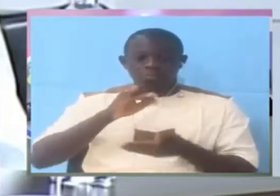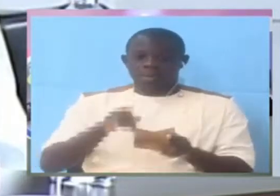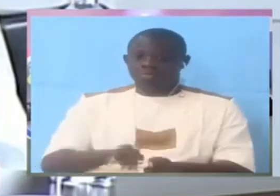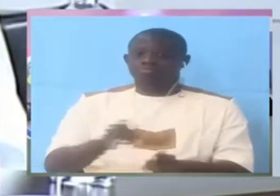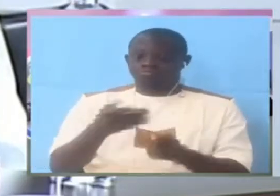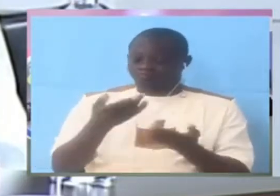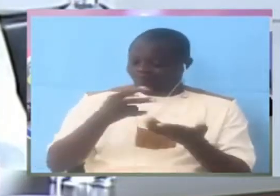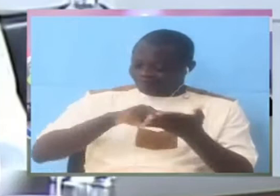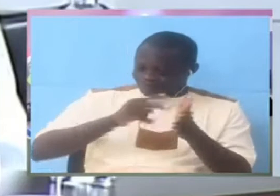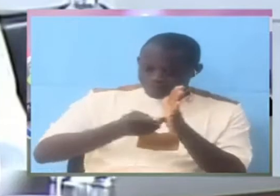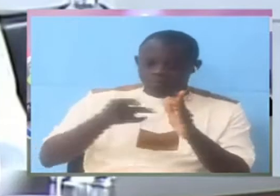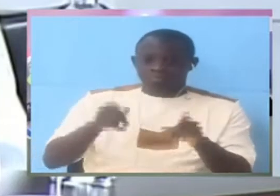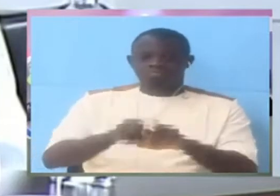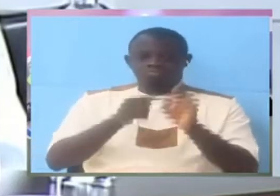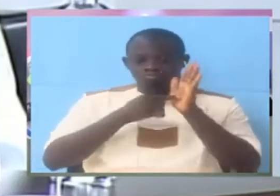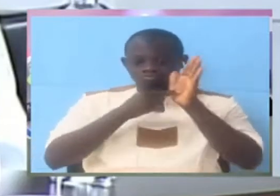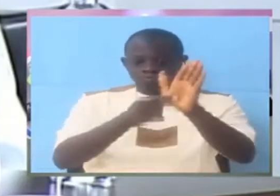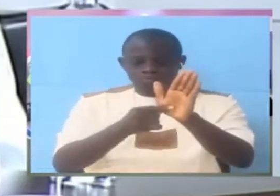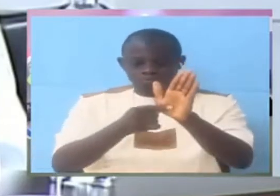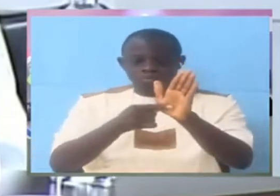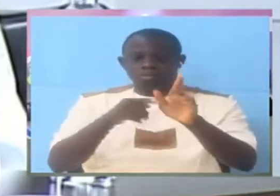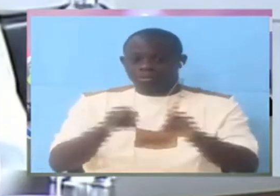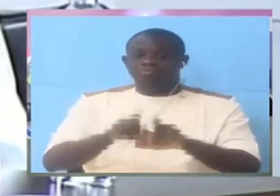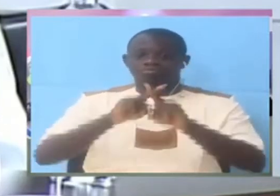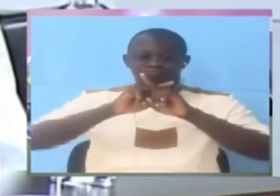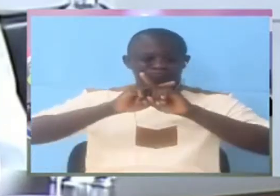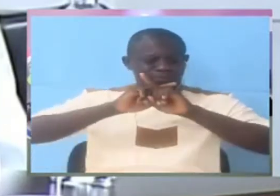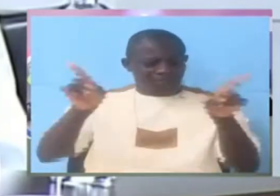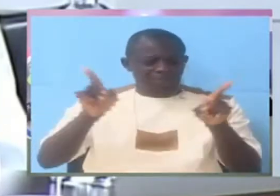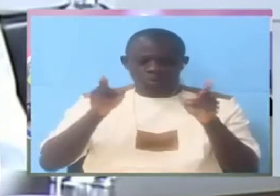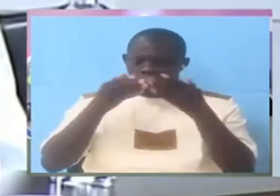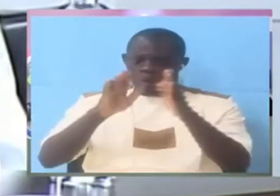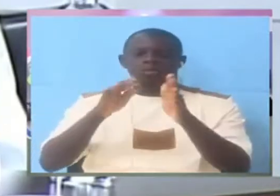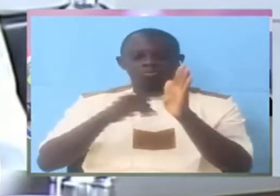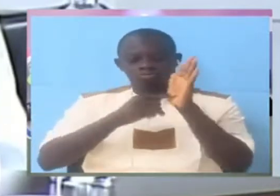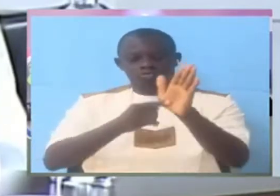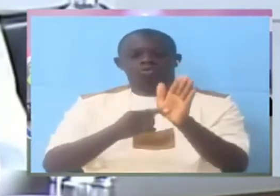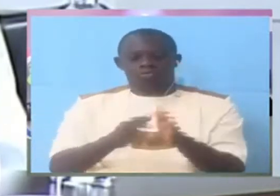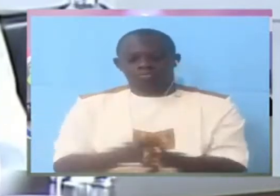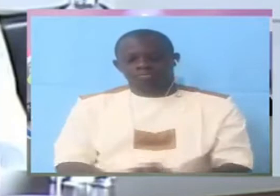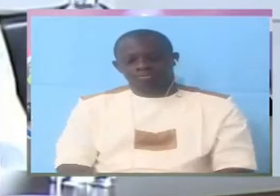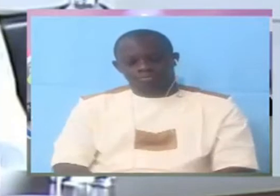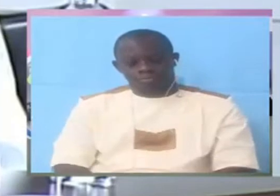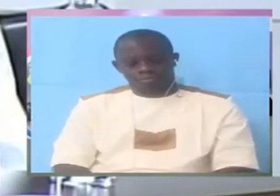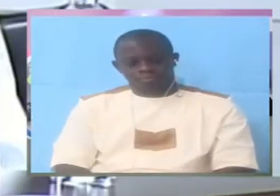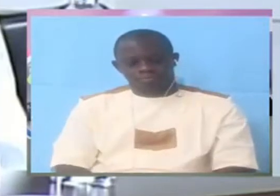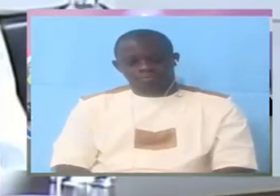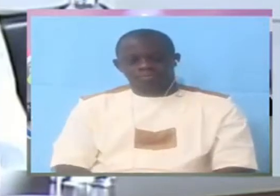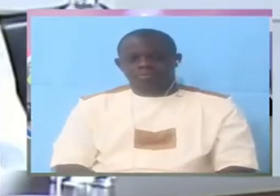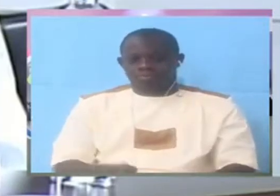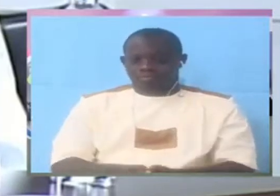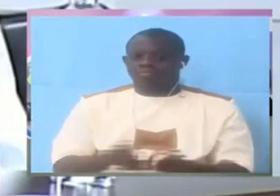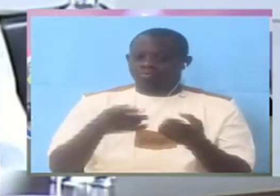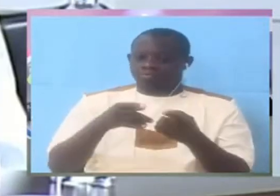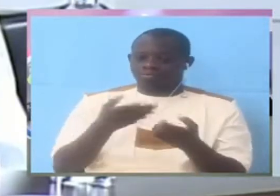not there. Like